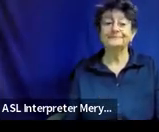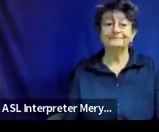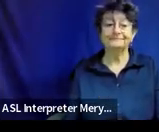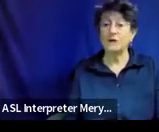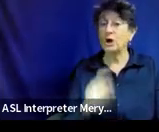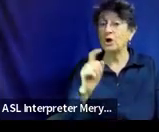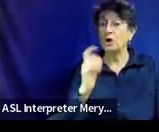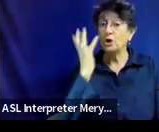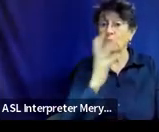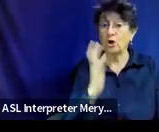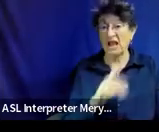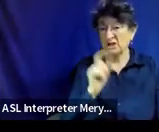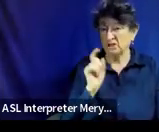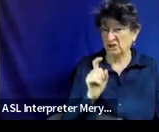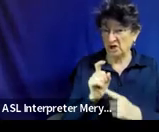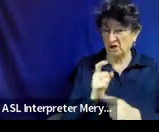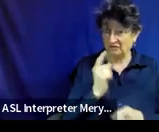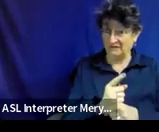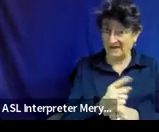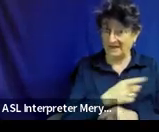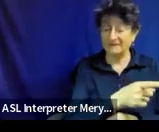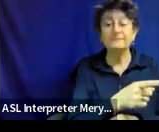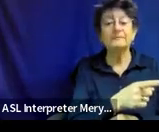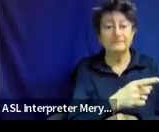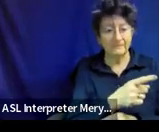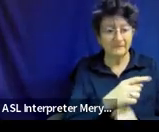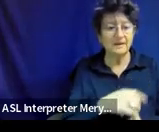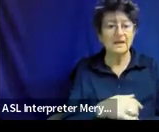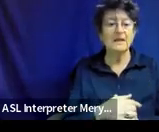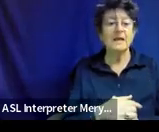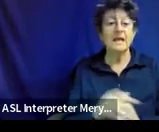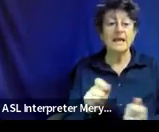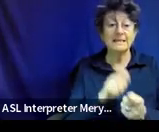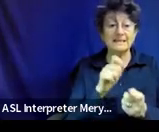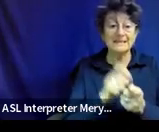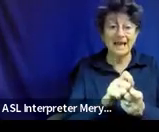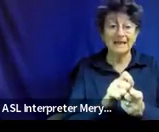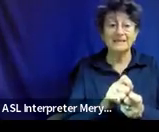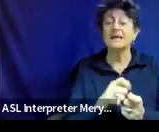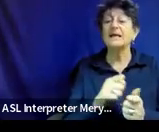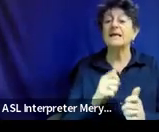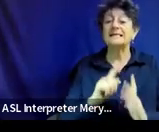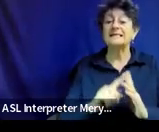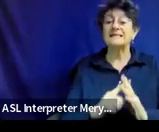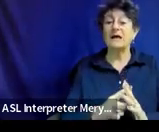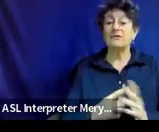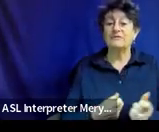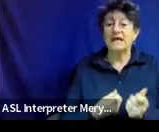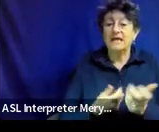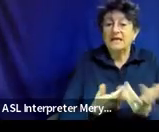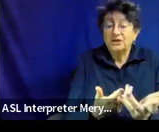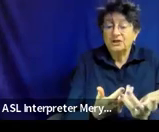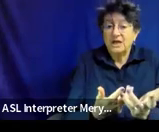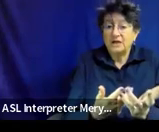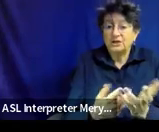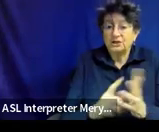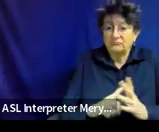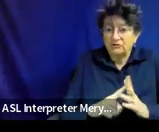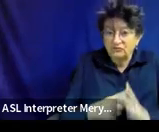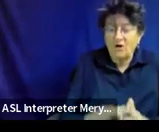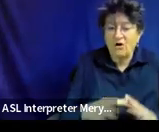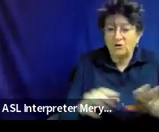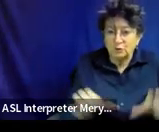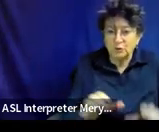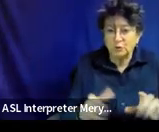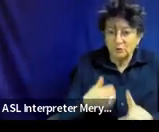should look like instead. That specific skill deficit that she has is in self-initiation. And this impacts her ability to